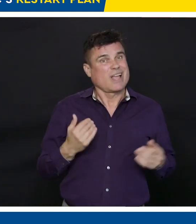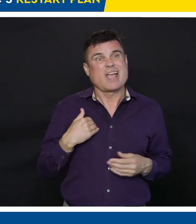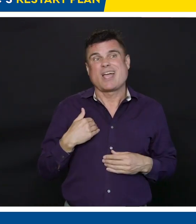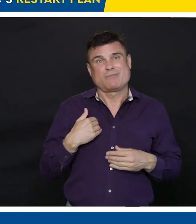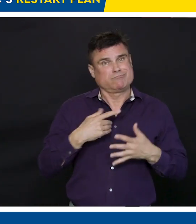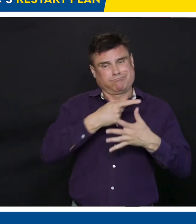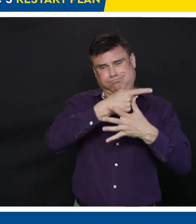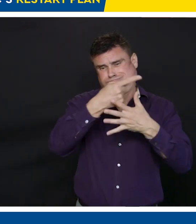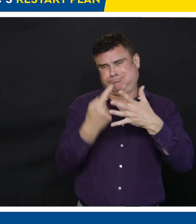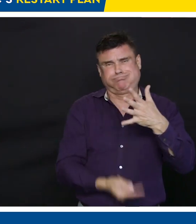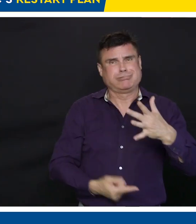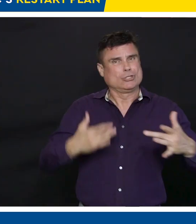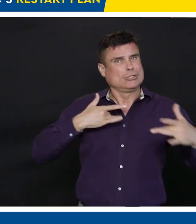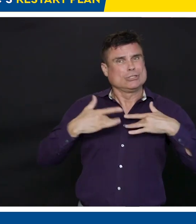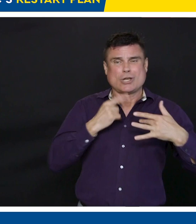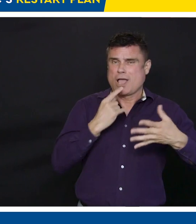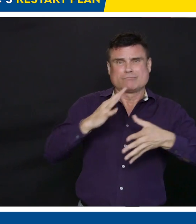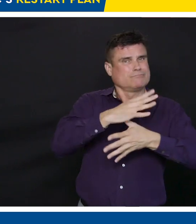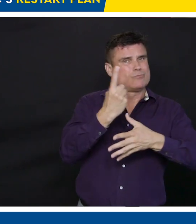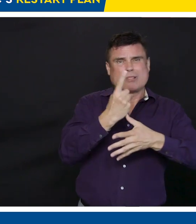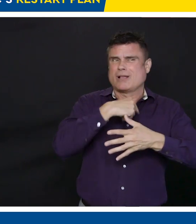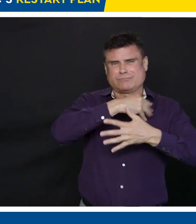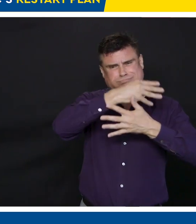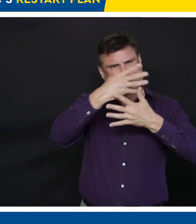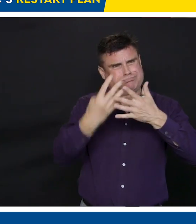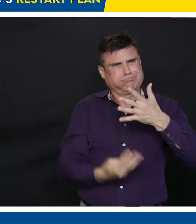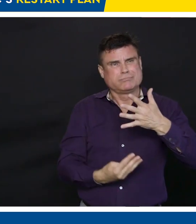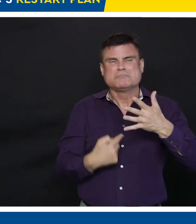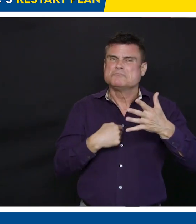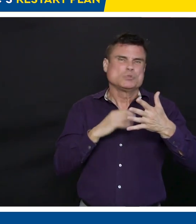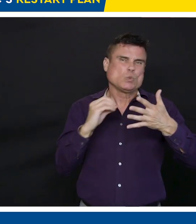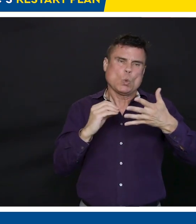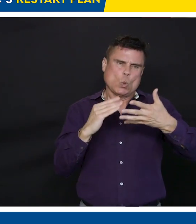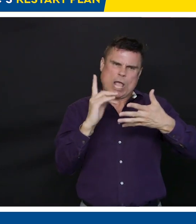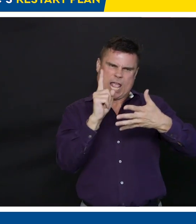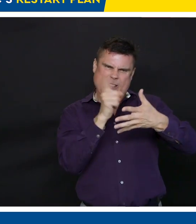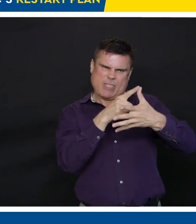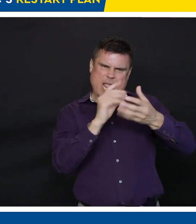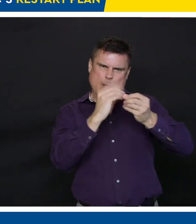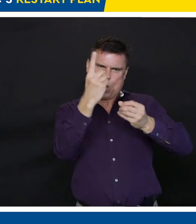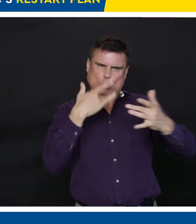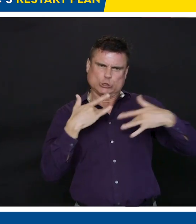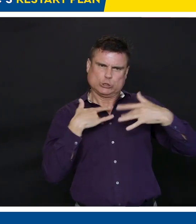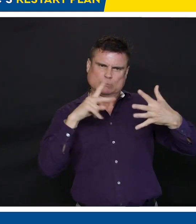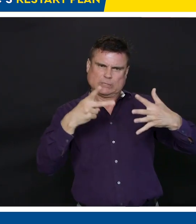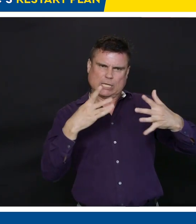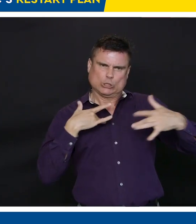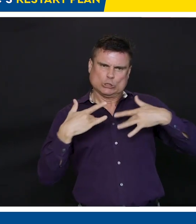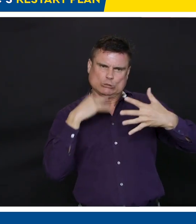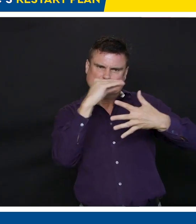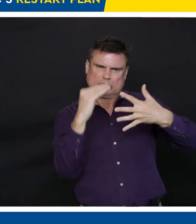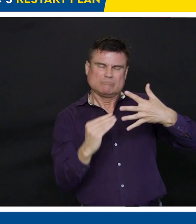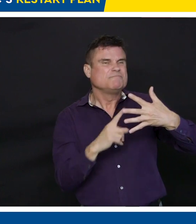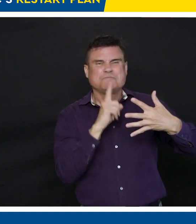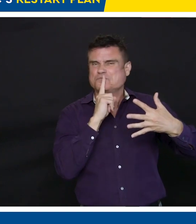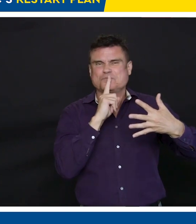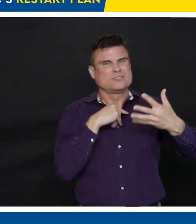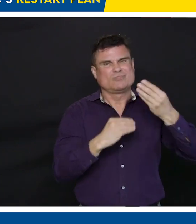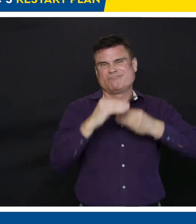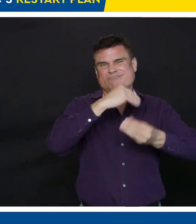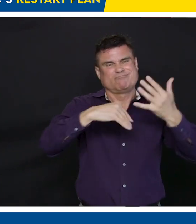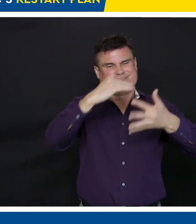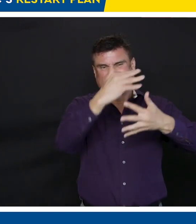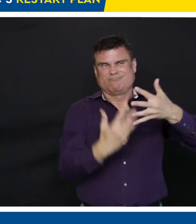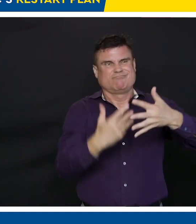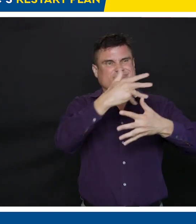hierarchy. Every day, all of us have come to work in extraordinary circumstances, and every day has been a day that we've